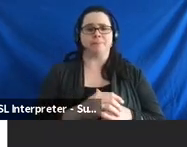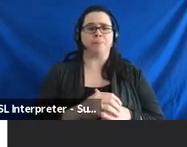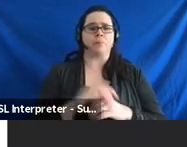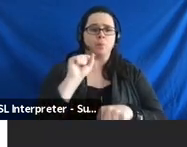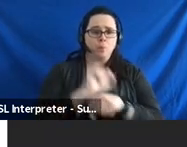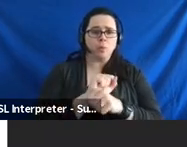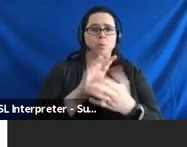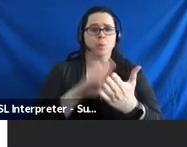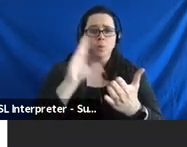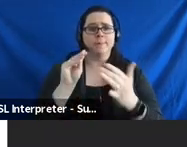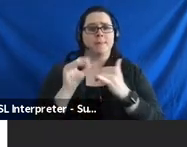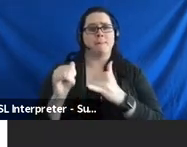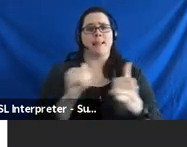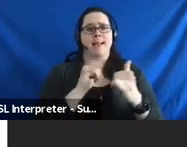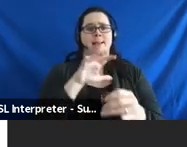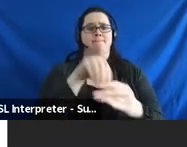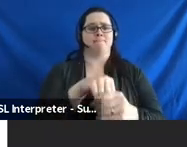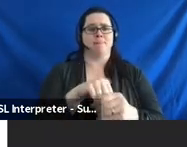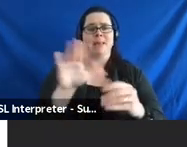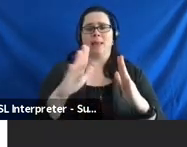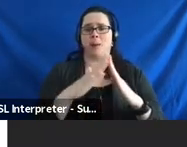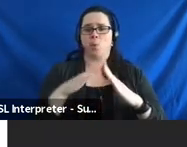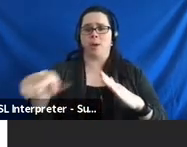work, and play in the community of their choosing.